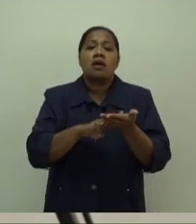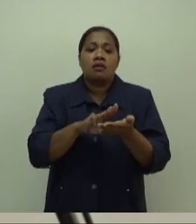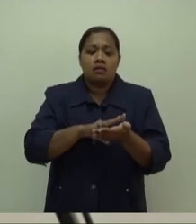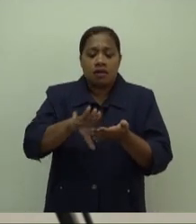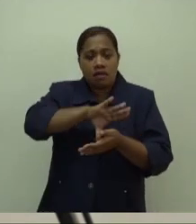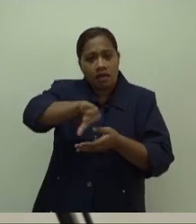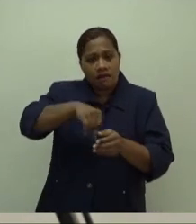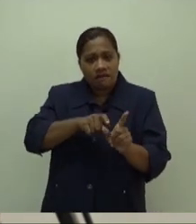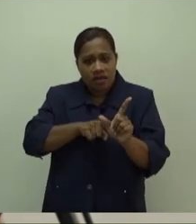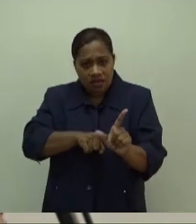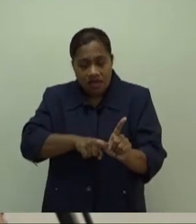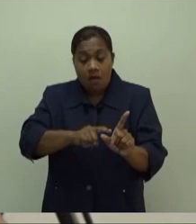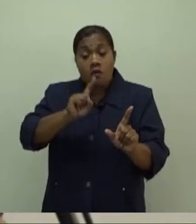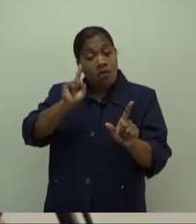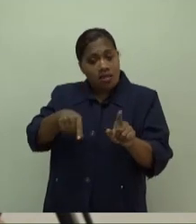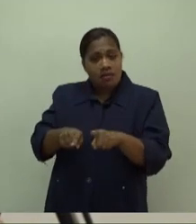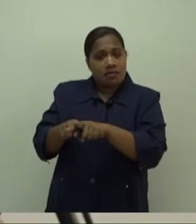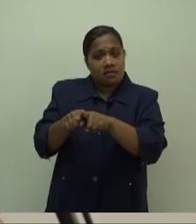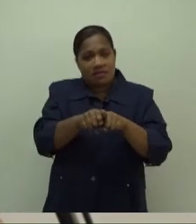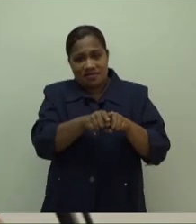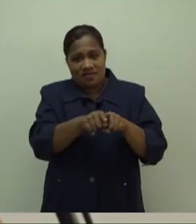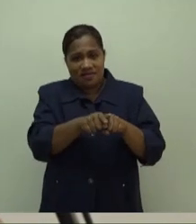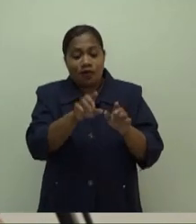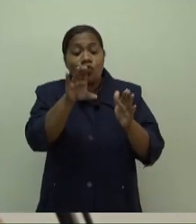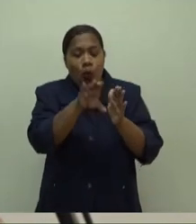That's what is meant by this particular cost.